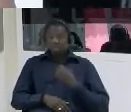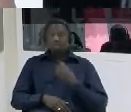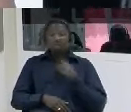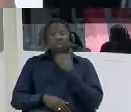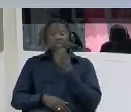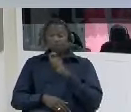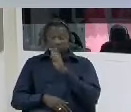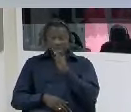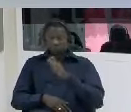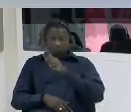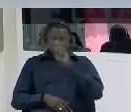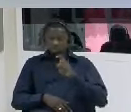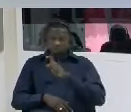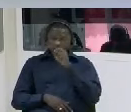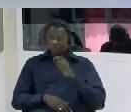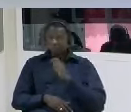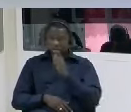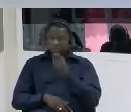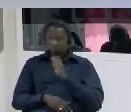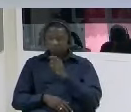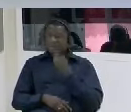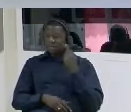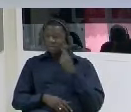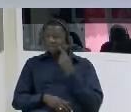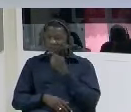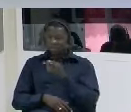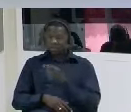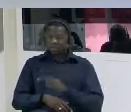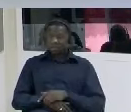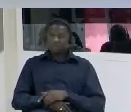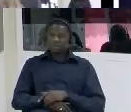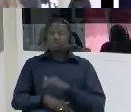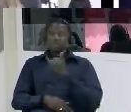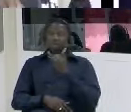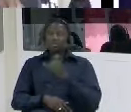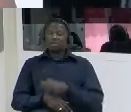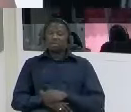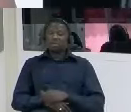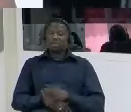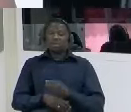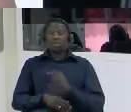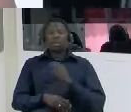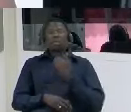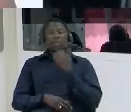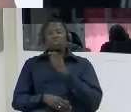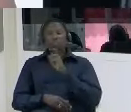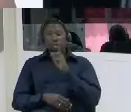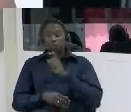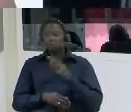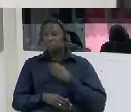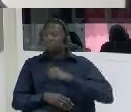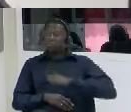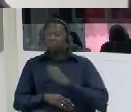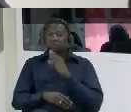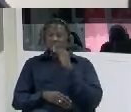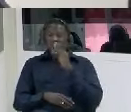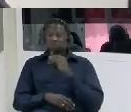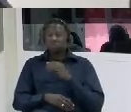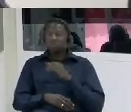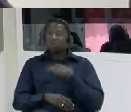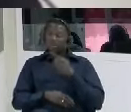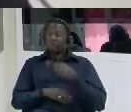interrogate me i refused to talk that's the time they hand me over to the junglers downstairs